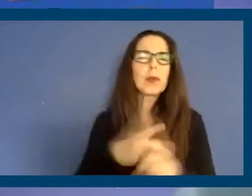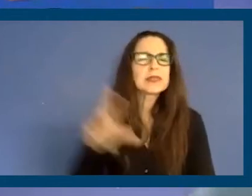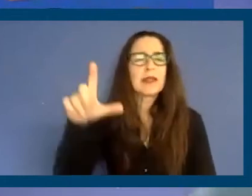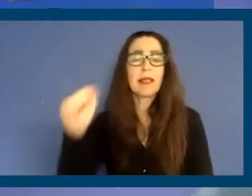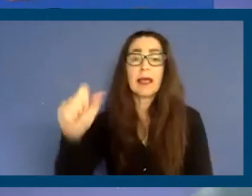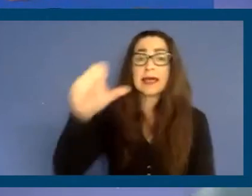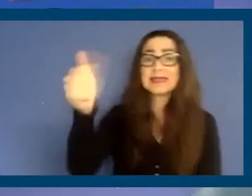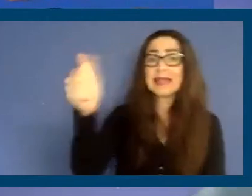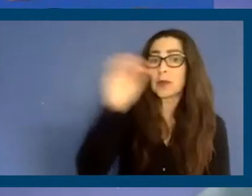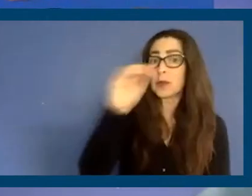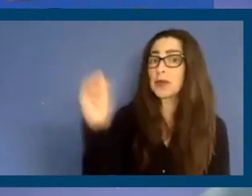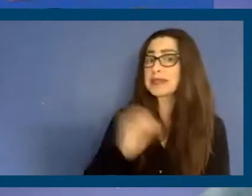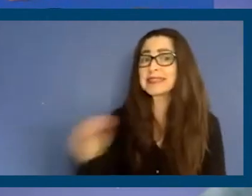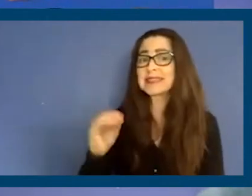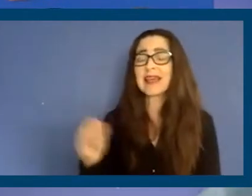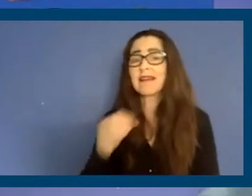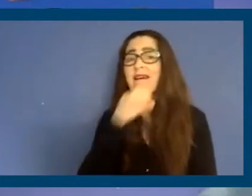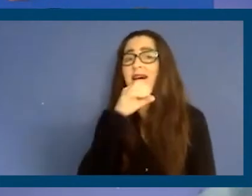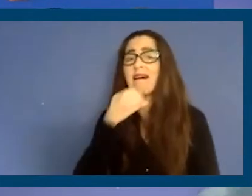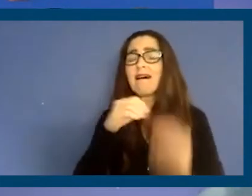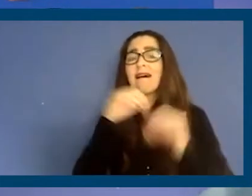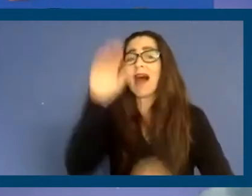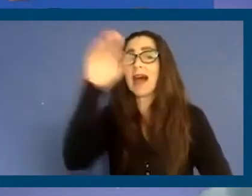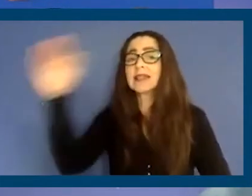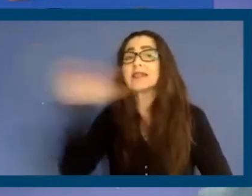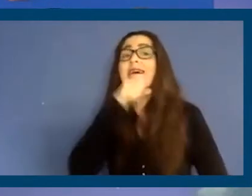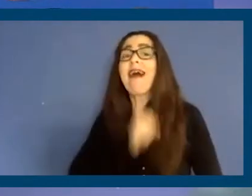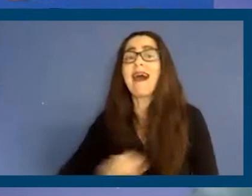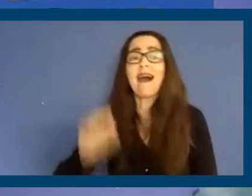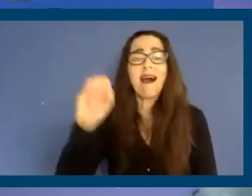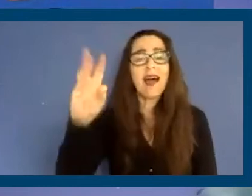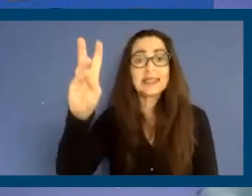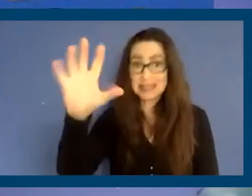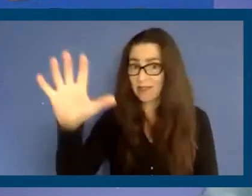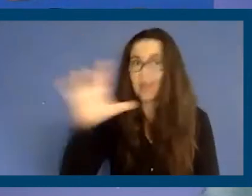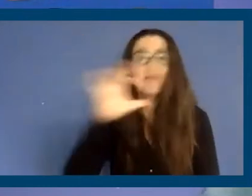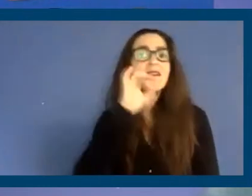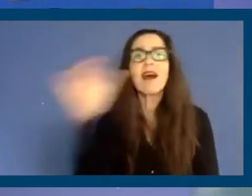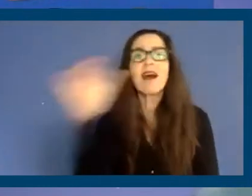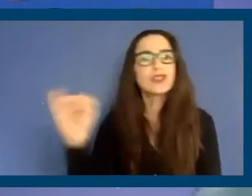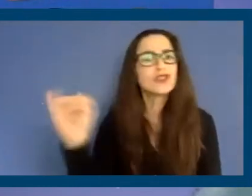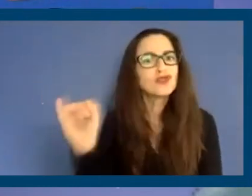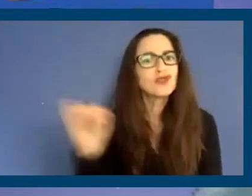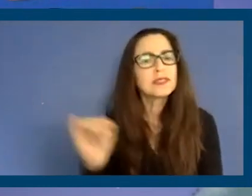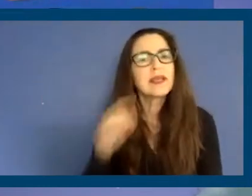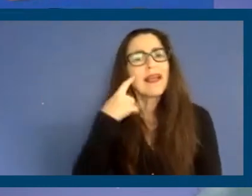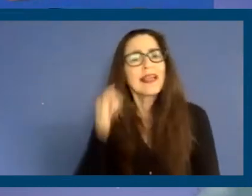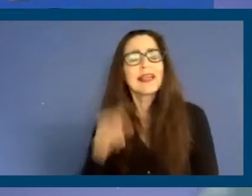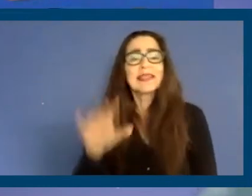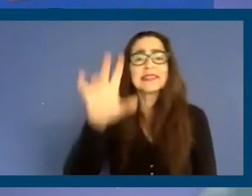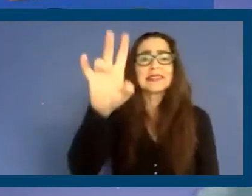of adults under 65 are uninsured. And where California has over 745